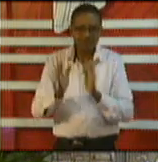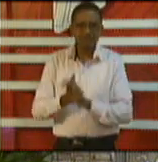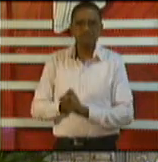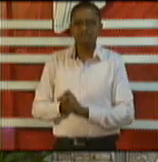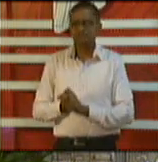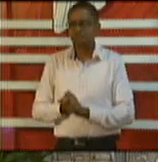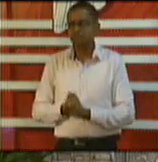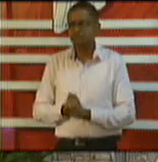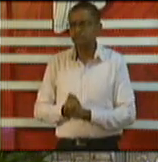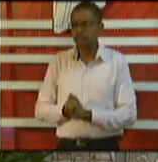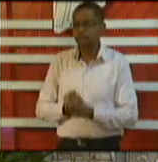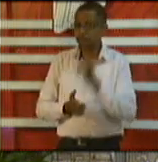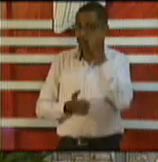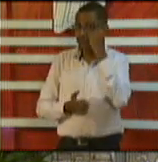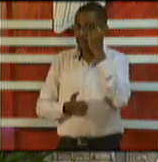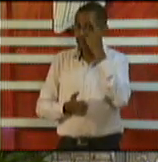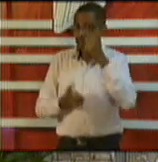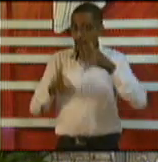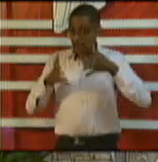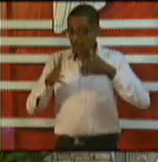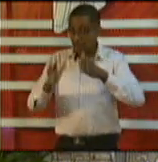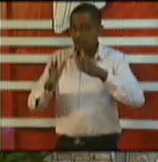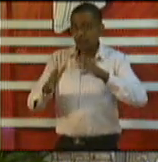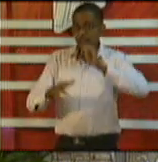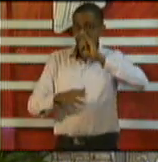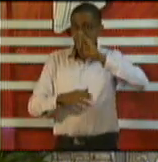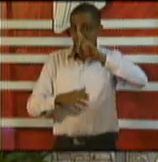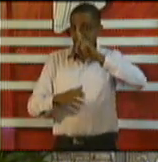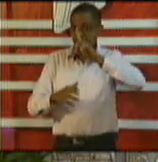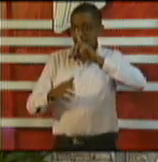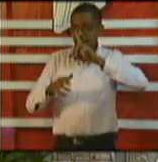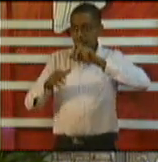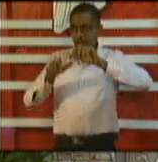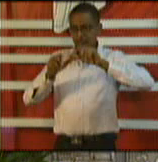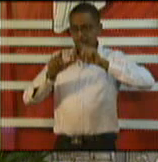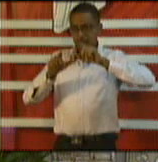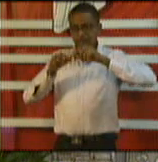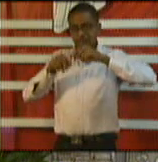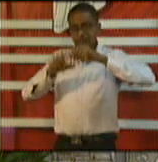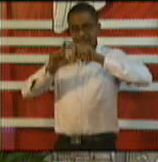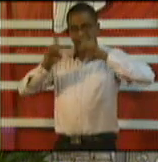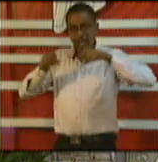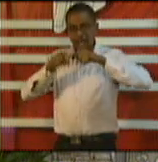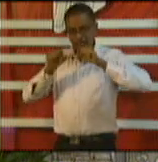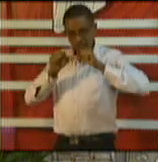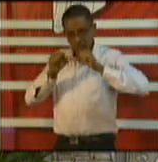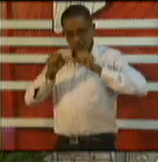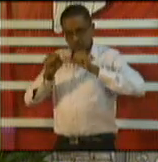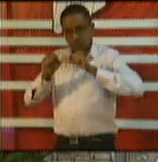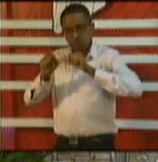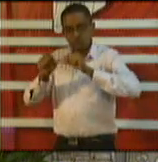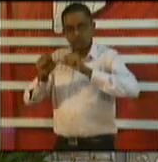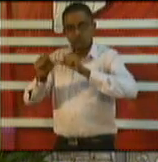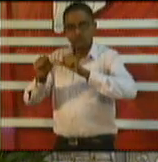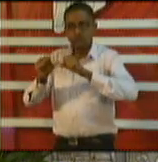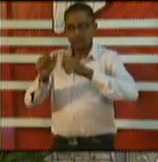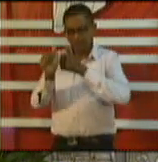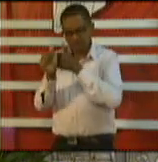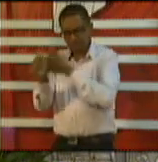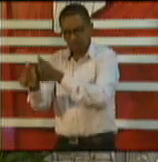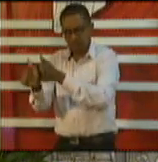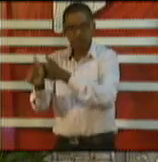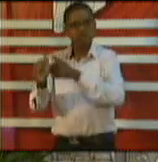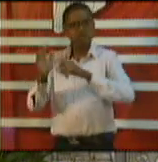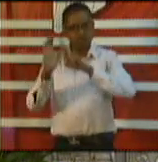expiry date of identification cards is instituted in accordance with registration rules 31 5 and